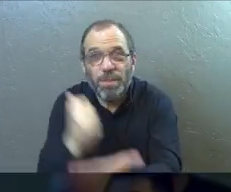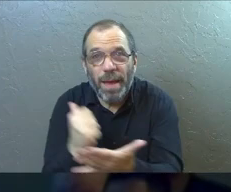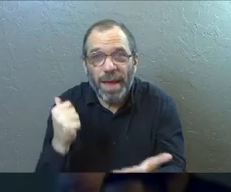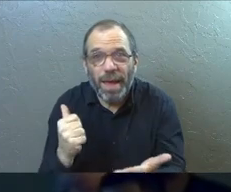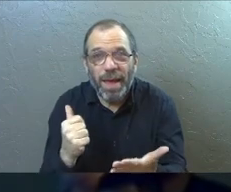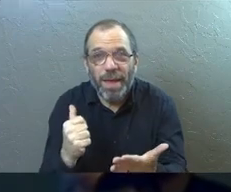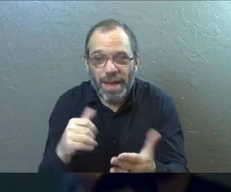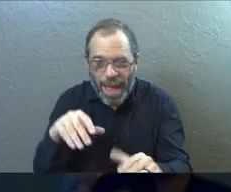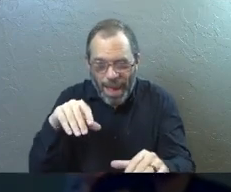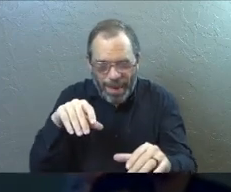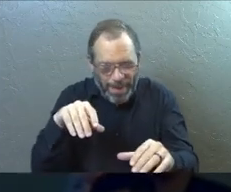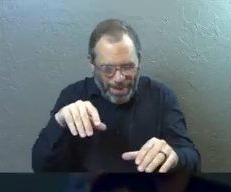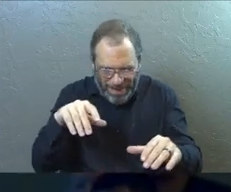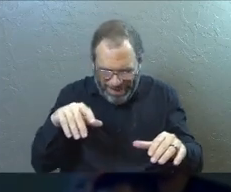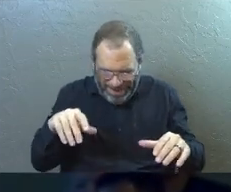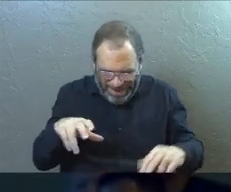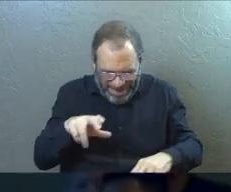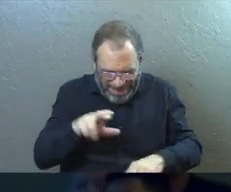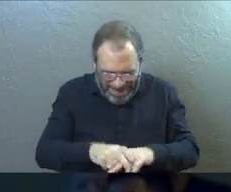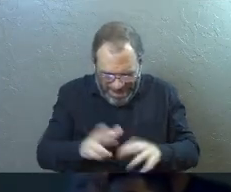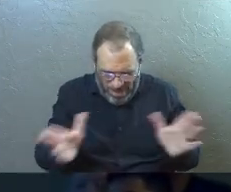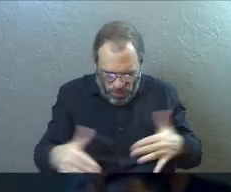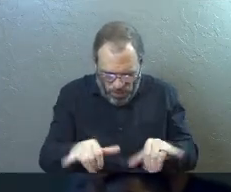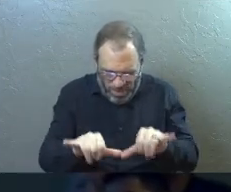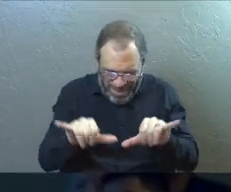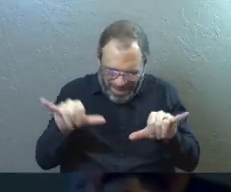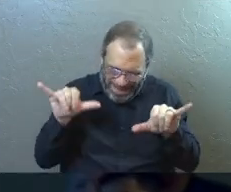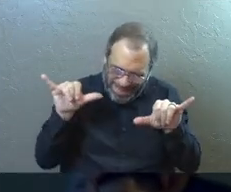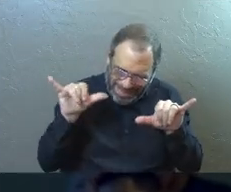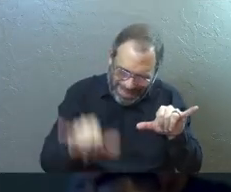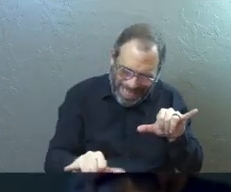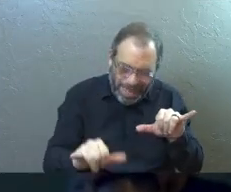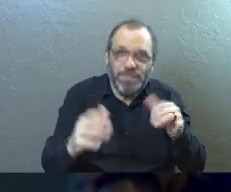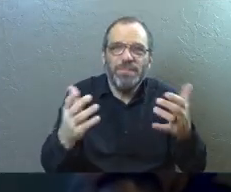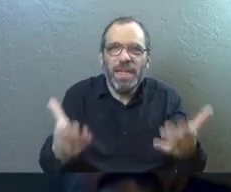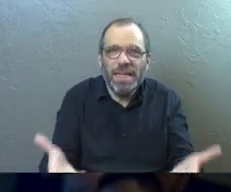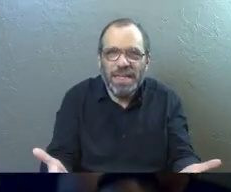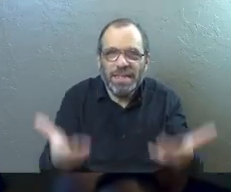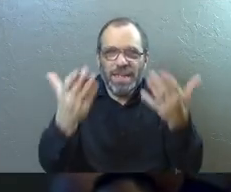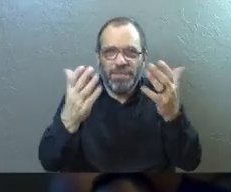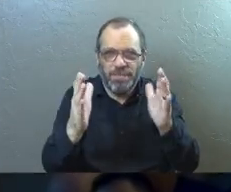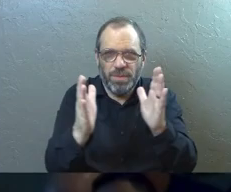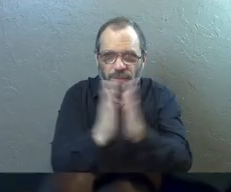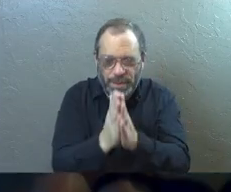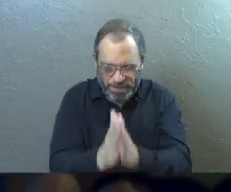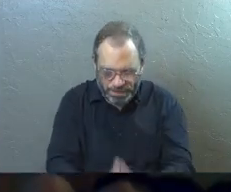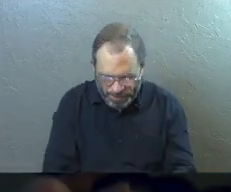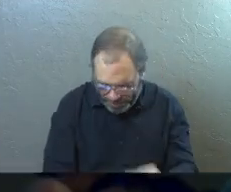Be in the room. Just stay. Won't you guys stand? Let's pray.